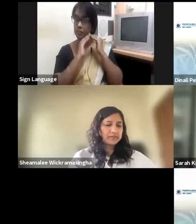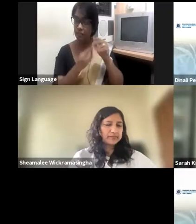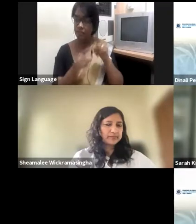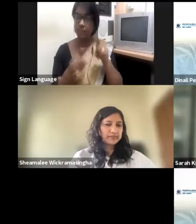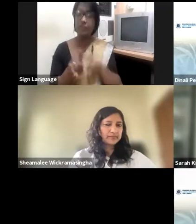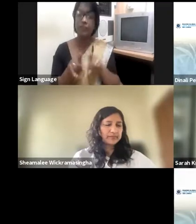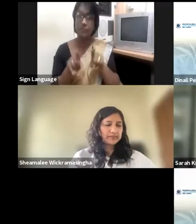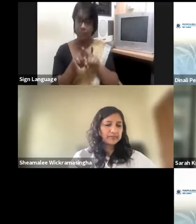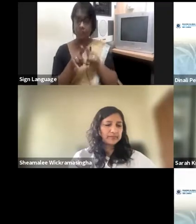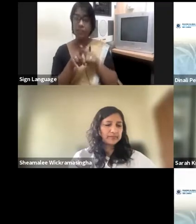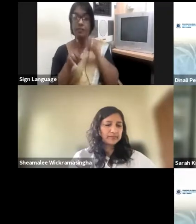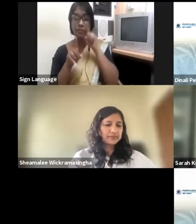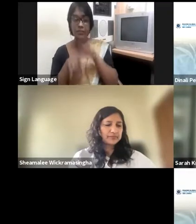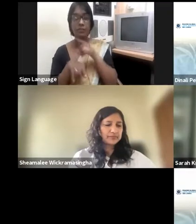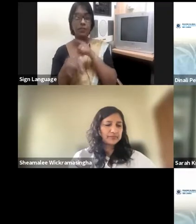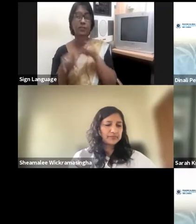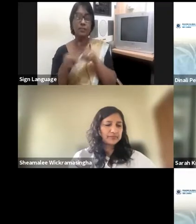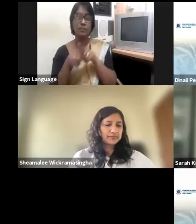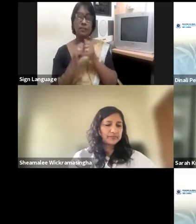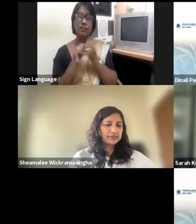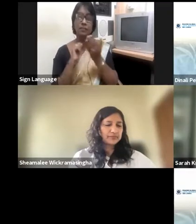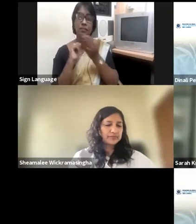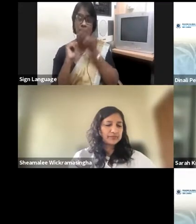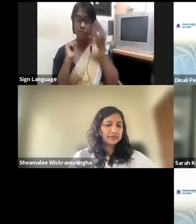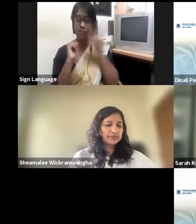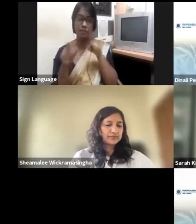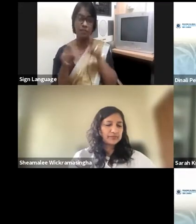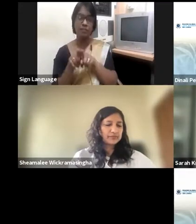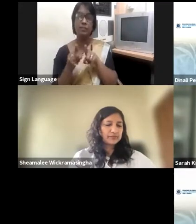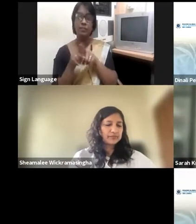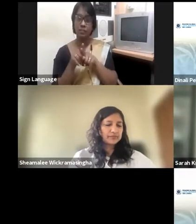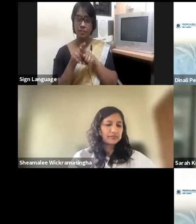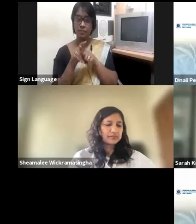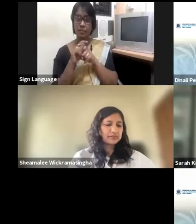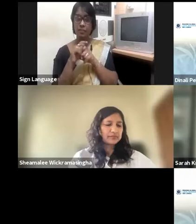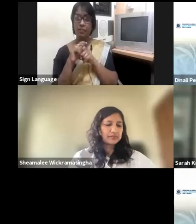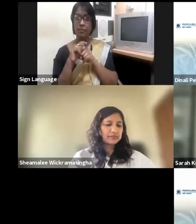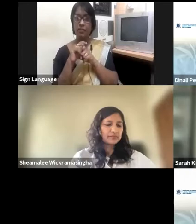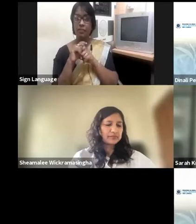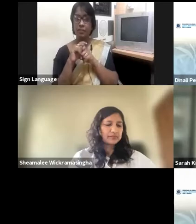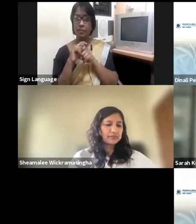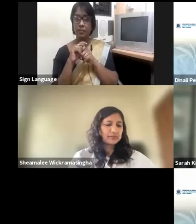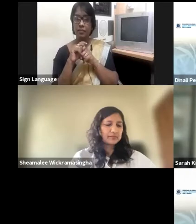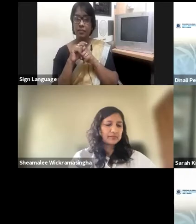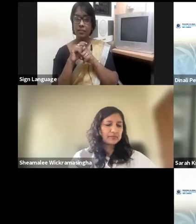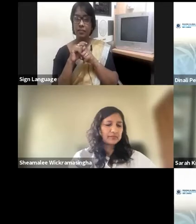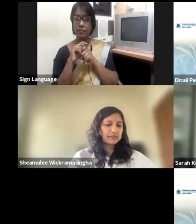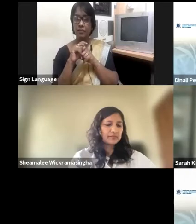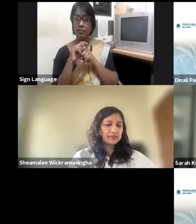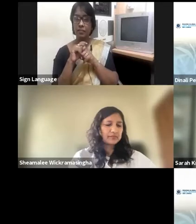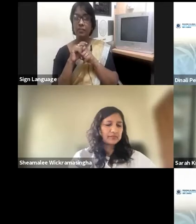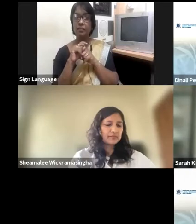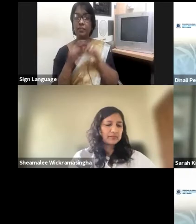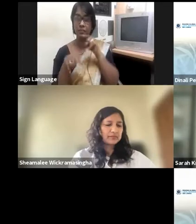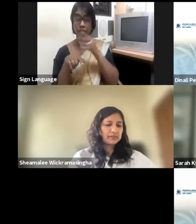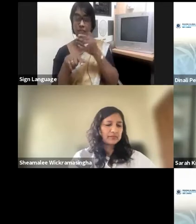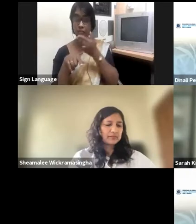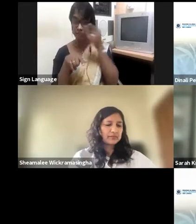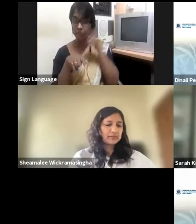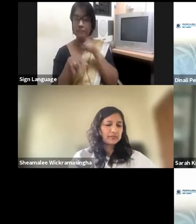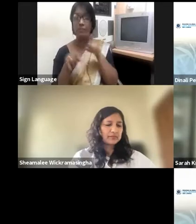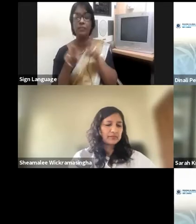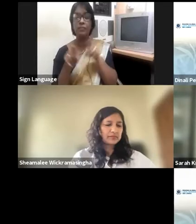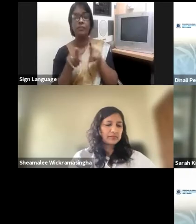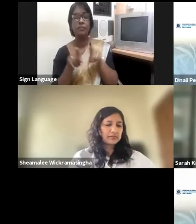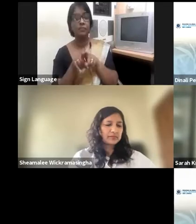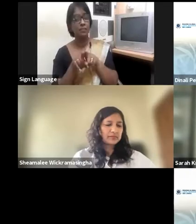know, similarly in hospitality or anything else, if the person is capable. So we need to change the mindset first. Once